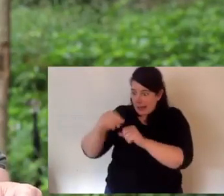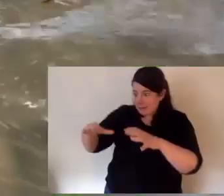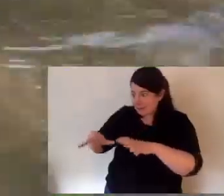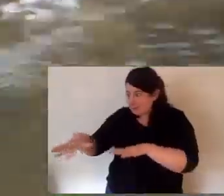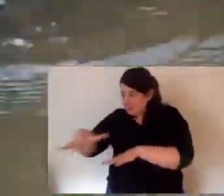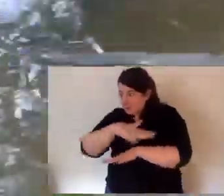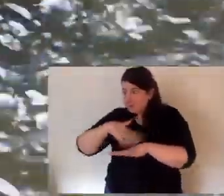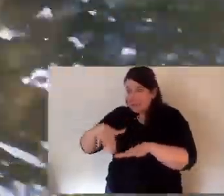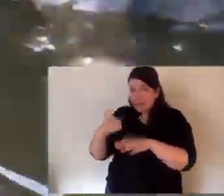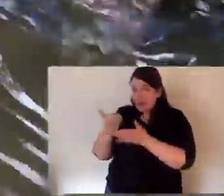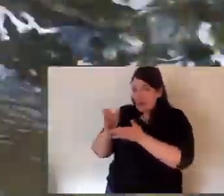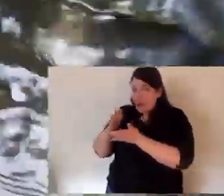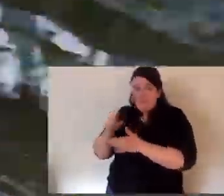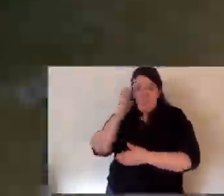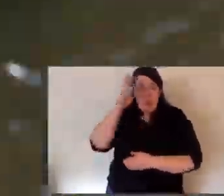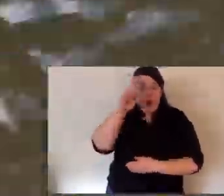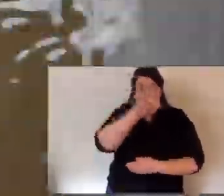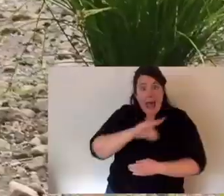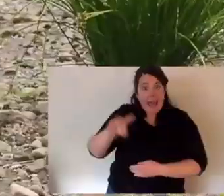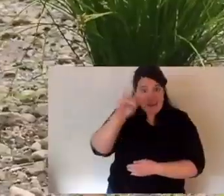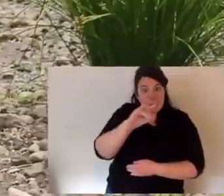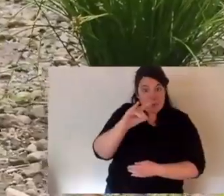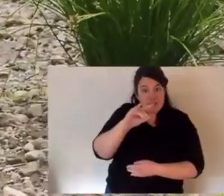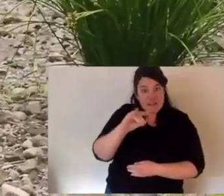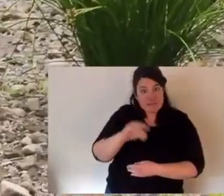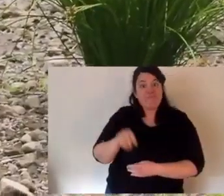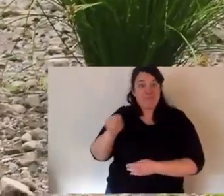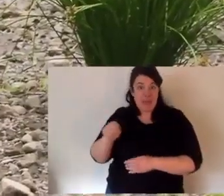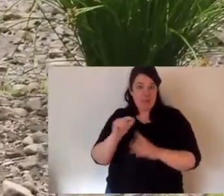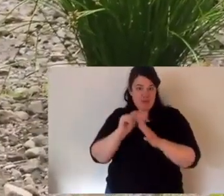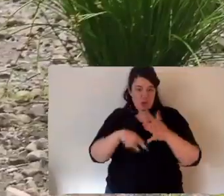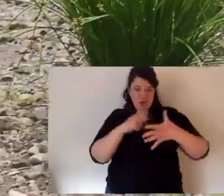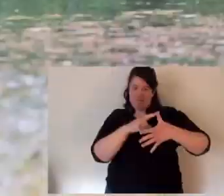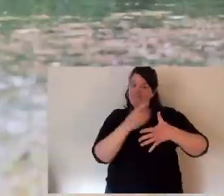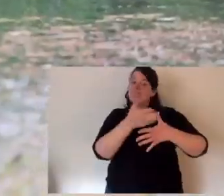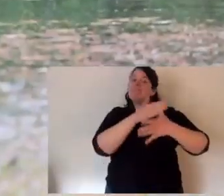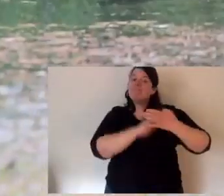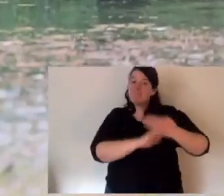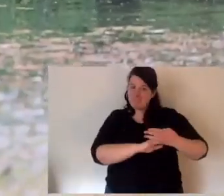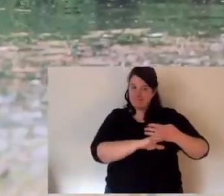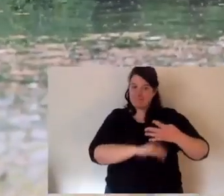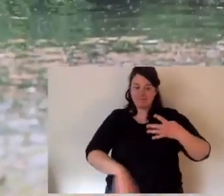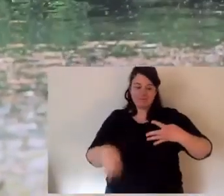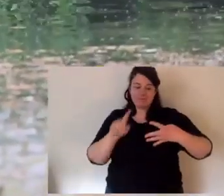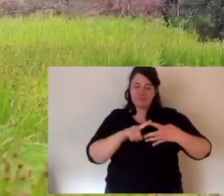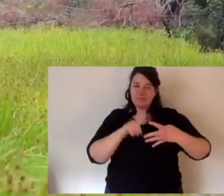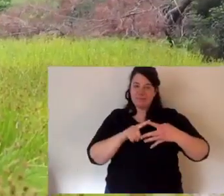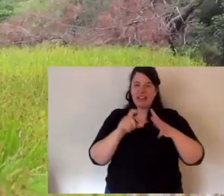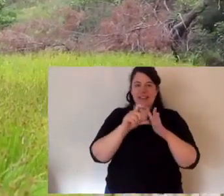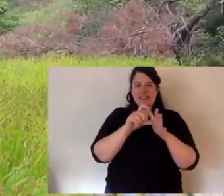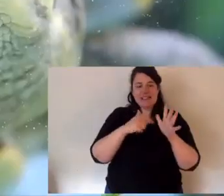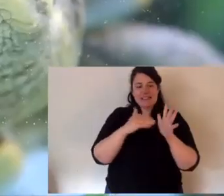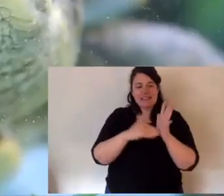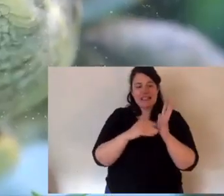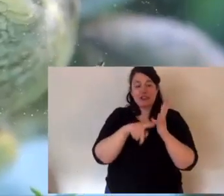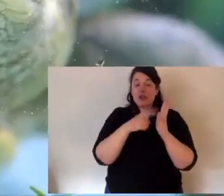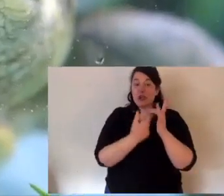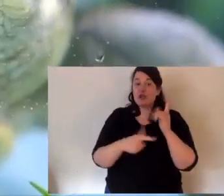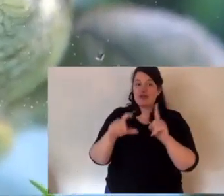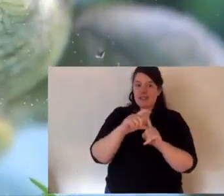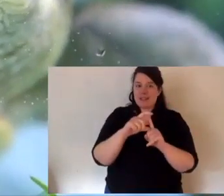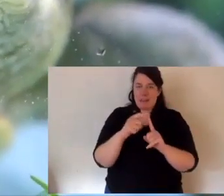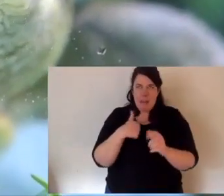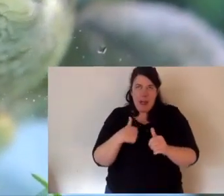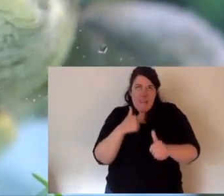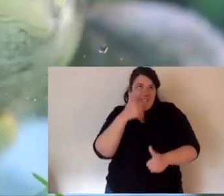waterways. We can look at those waterways, protecting nesting sites, looking at water quality, removing the threat of feral pests. And that's the